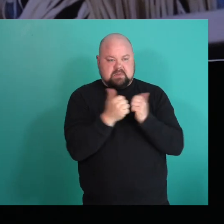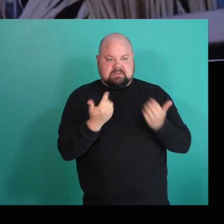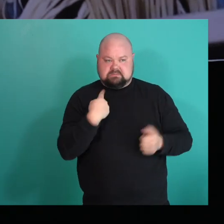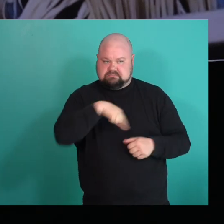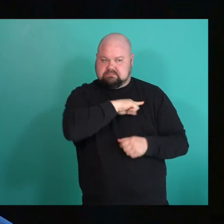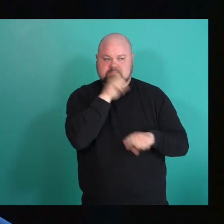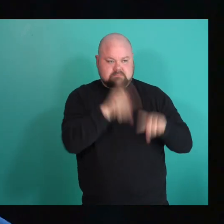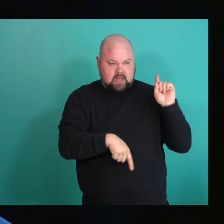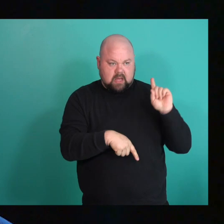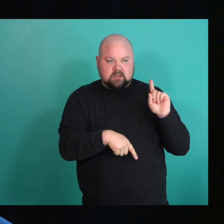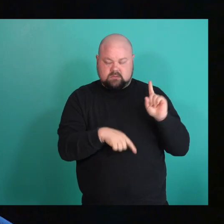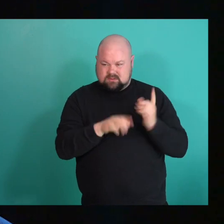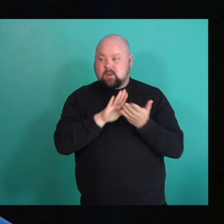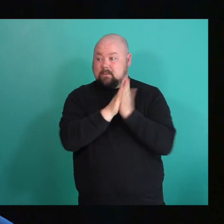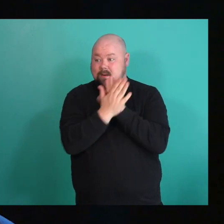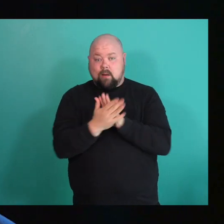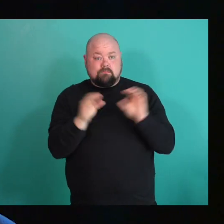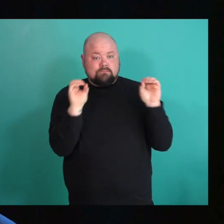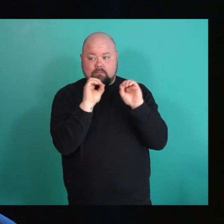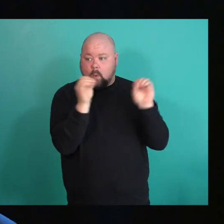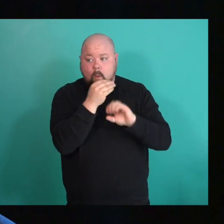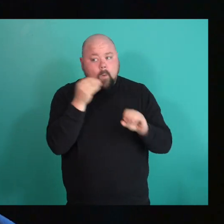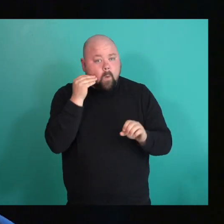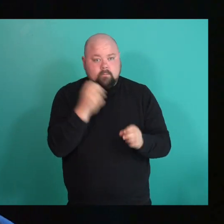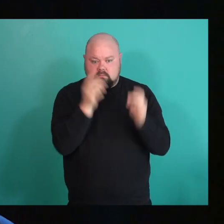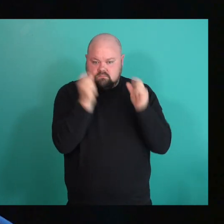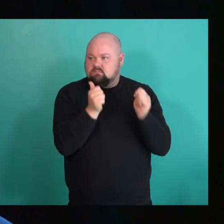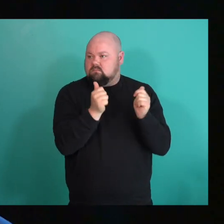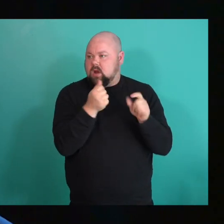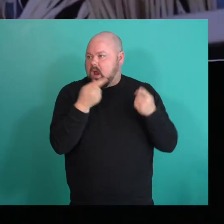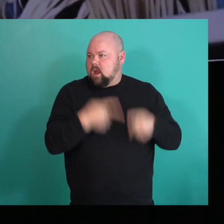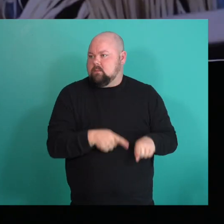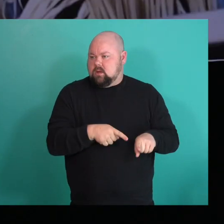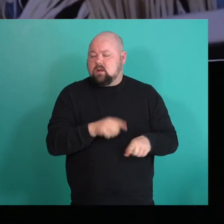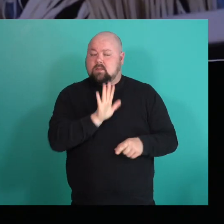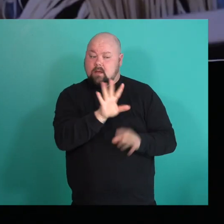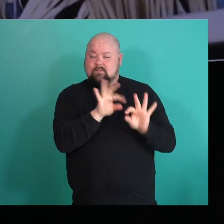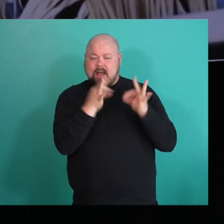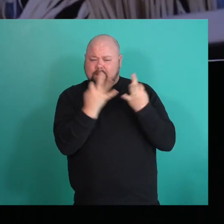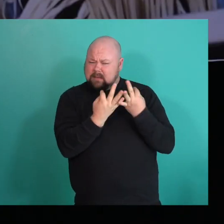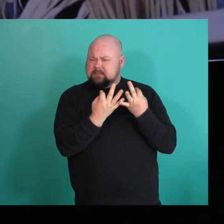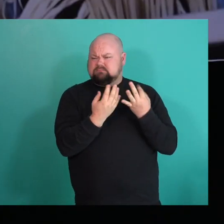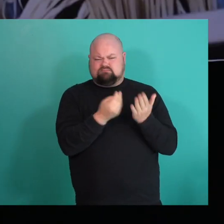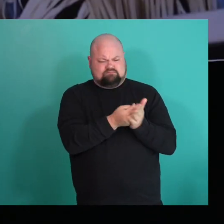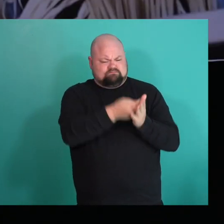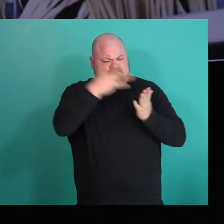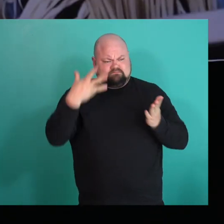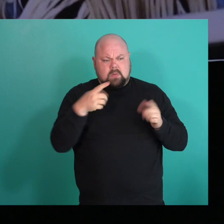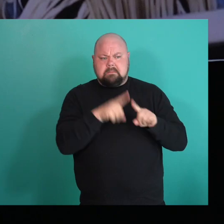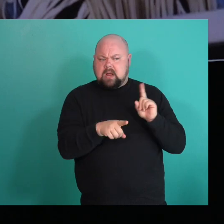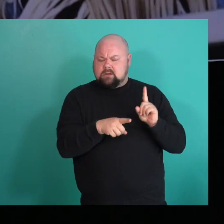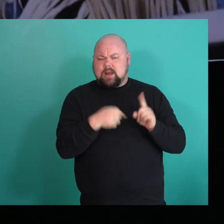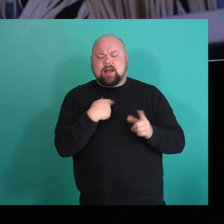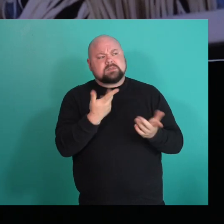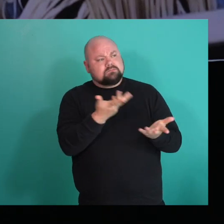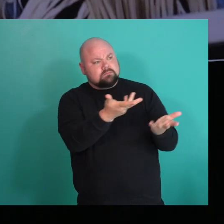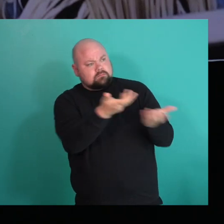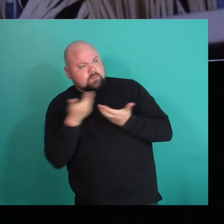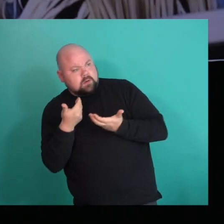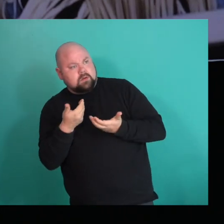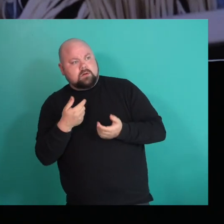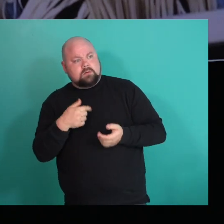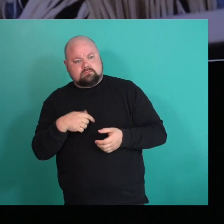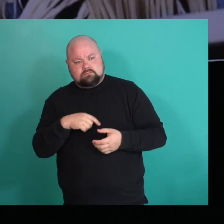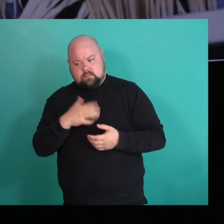basically became homeless in a day. Um, and they were like a really well off family too. Um, and I said, well, you're going to stay with us. And I'm a,